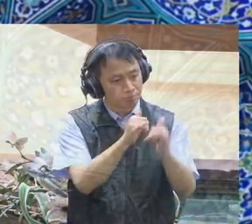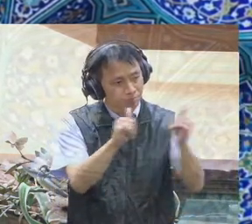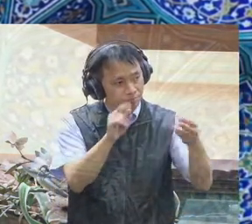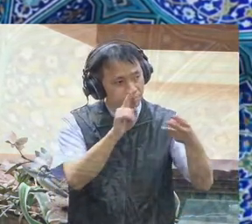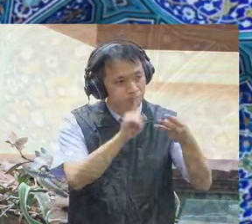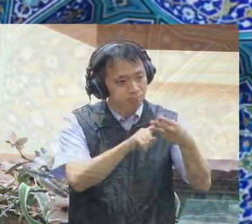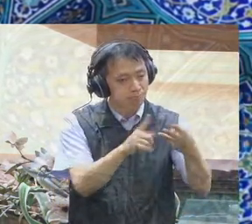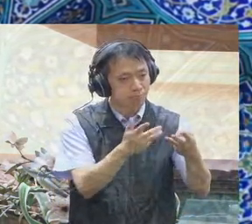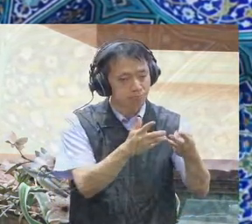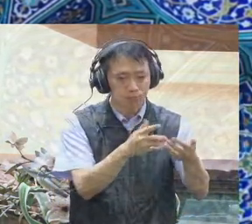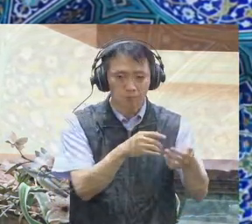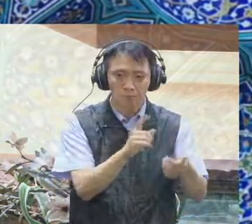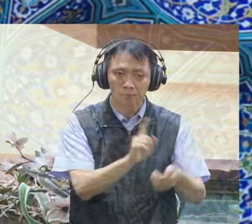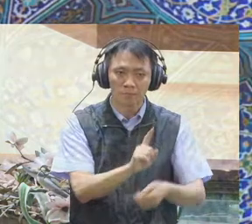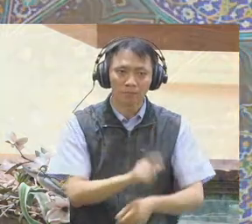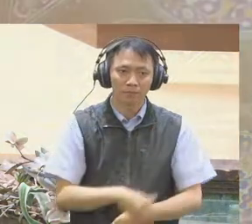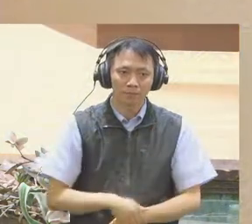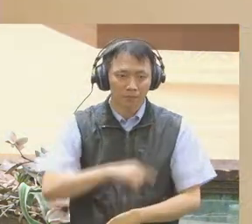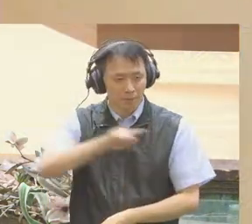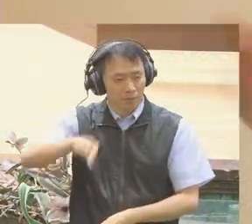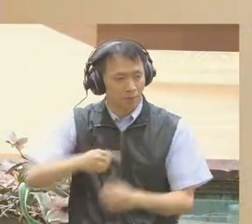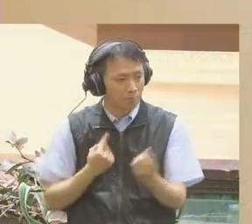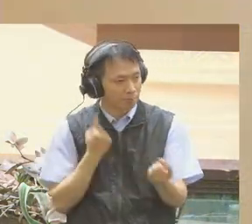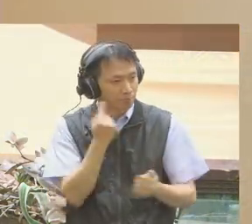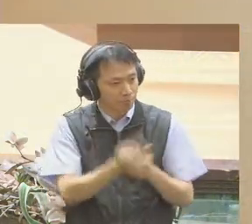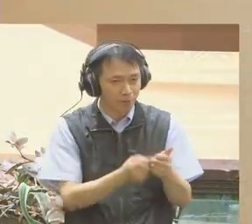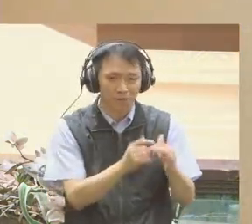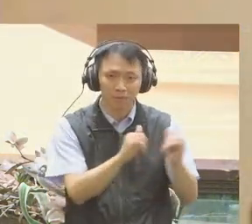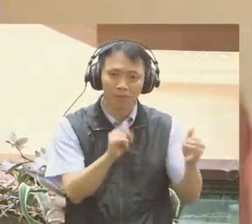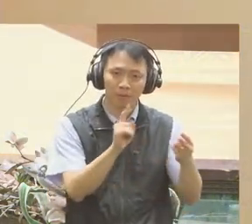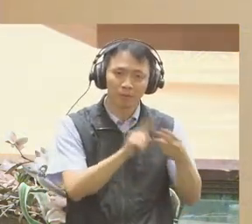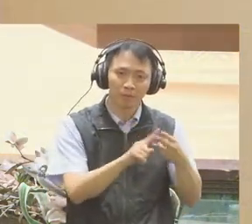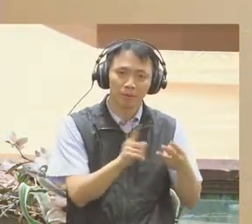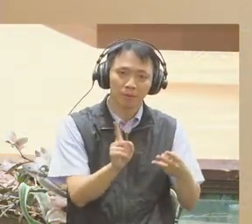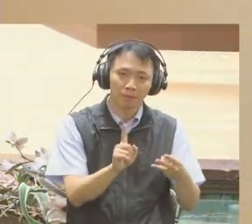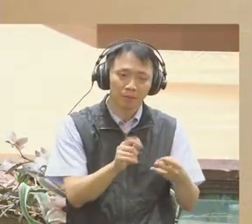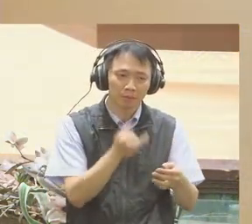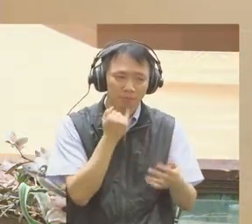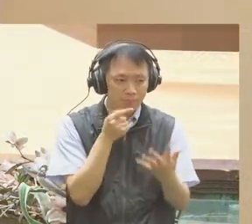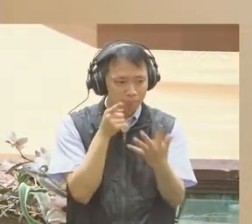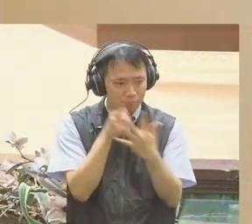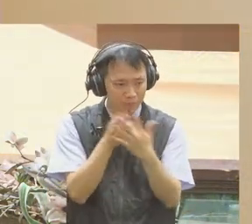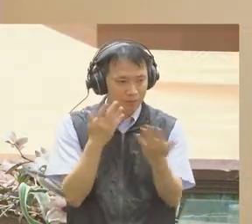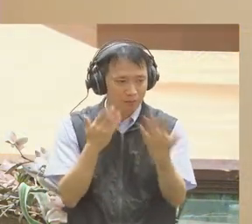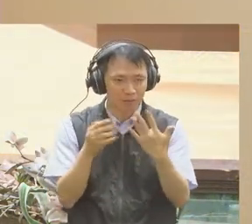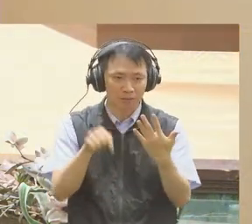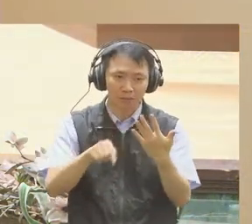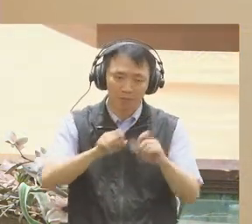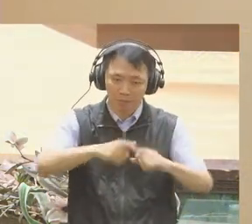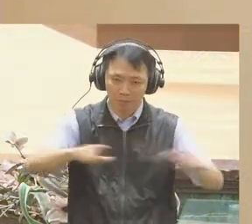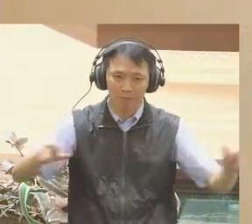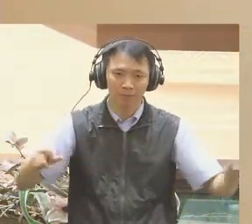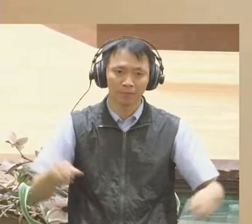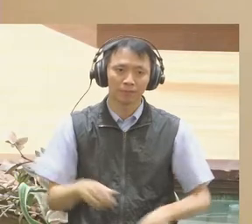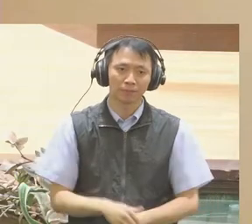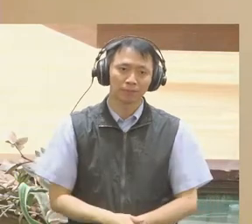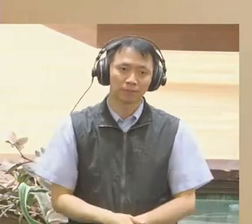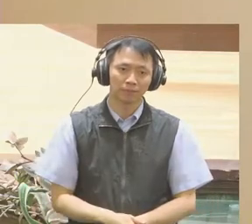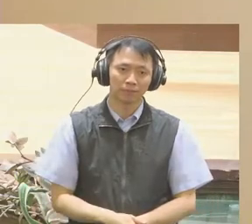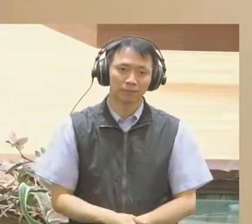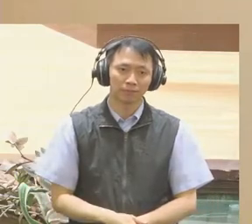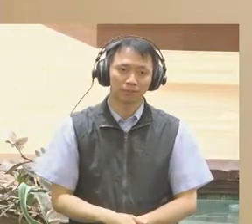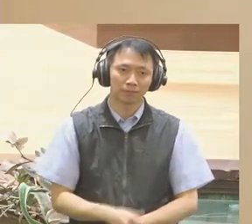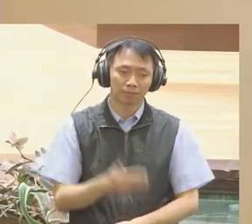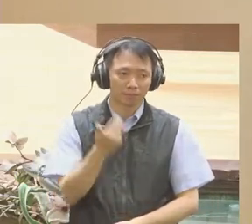dimensions and in higher resolution? Who would produce these emergent maps of public opinion for the public? After nearly a decade of work,